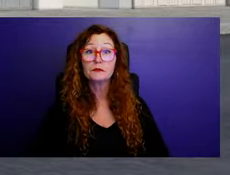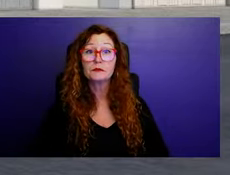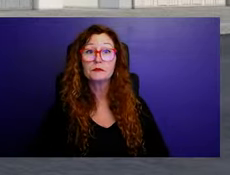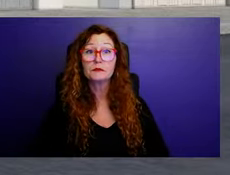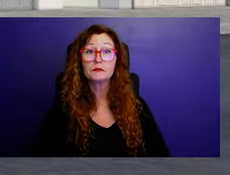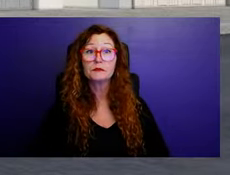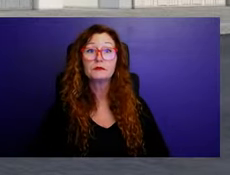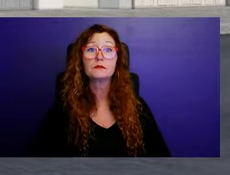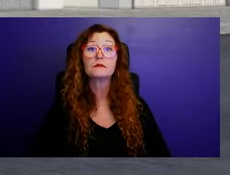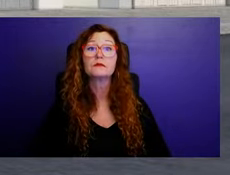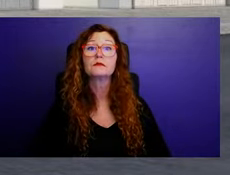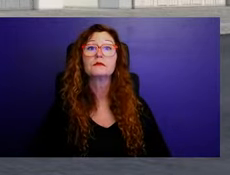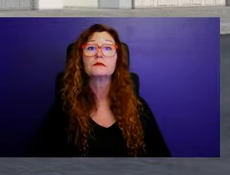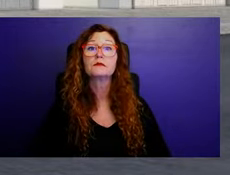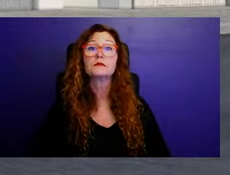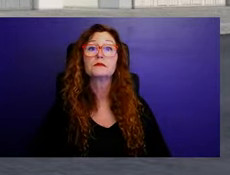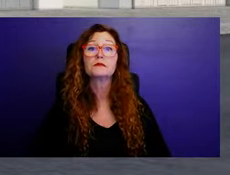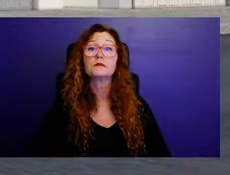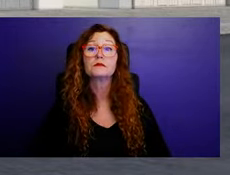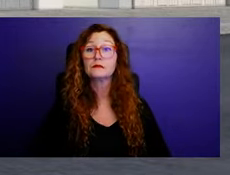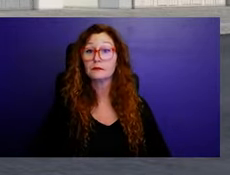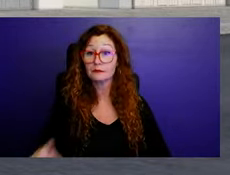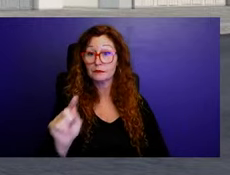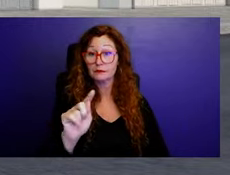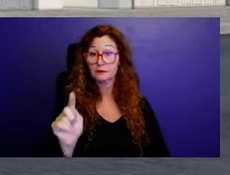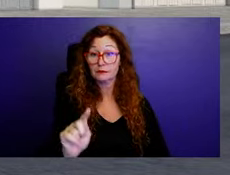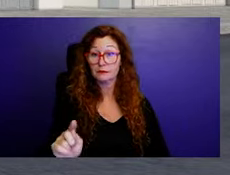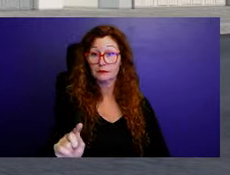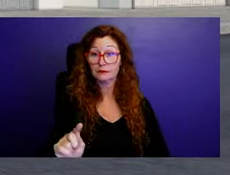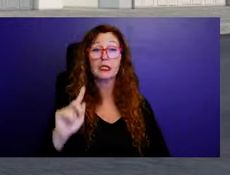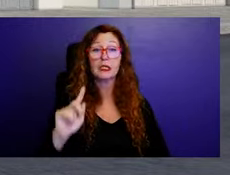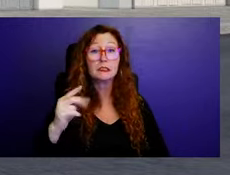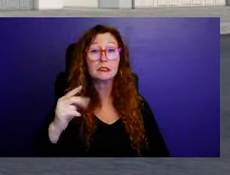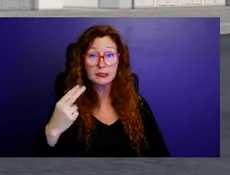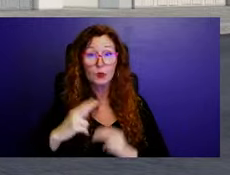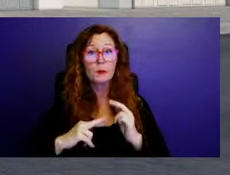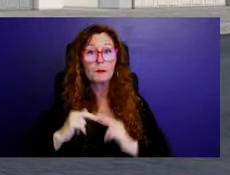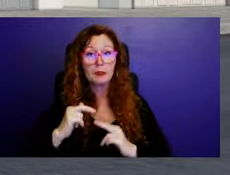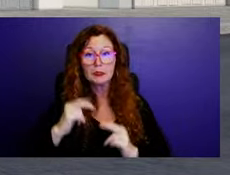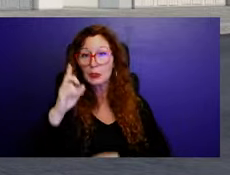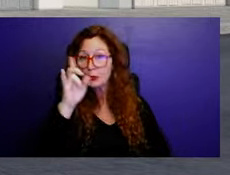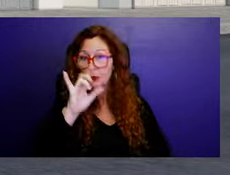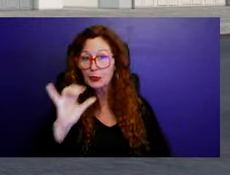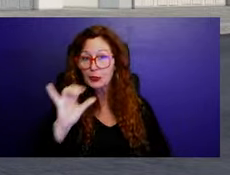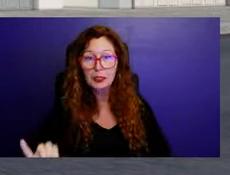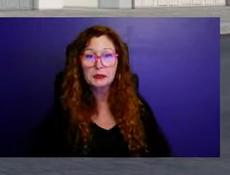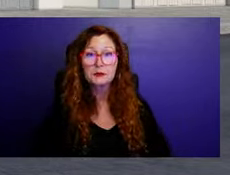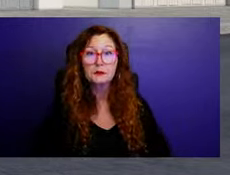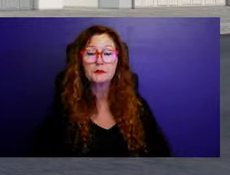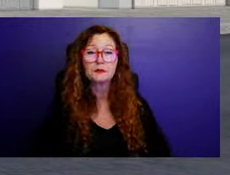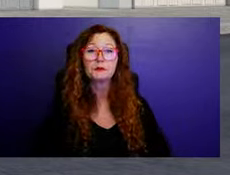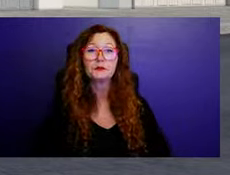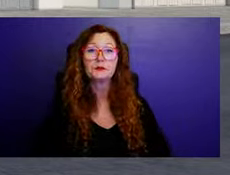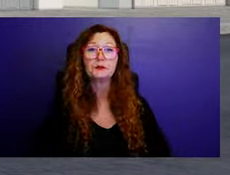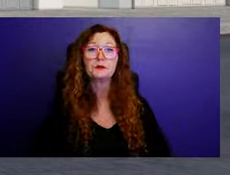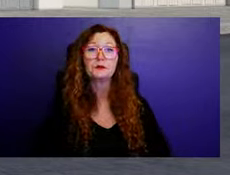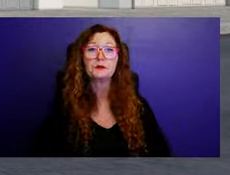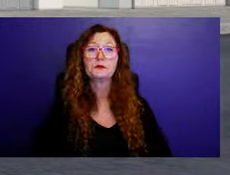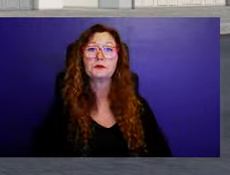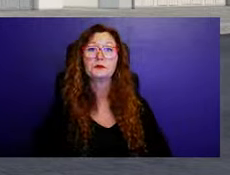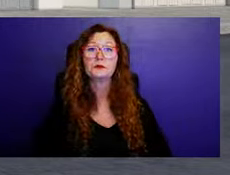And shown here is a rendering of one of the proposed townhomes. The remainder of the townhomes will have the same architecture and will be of similar colors.